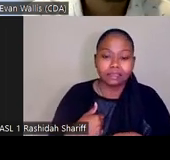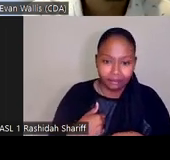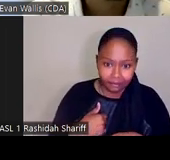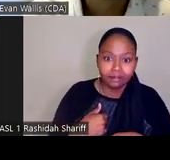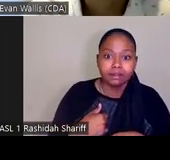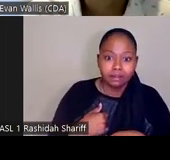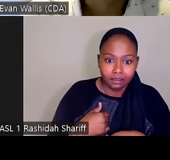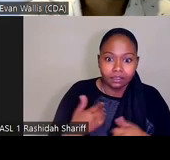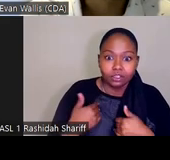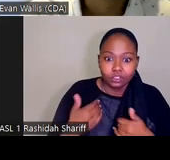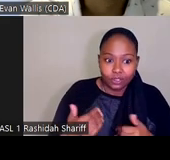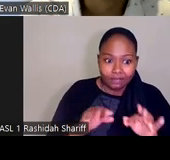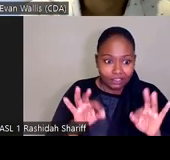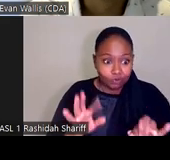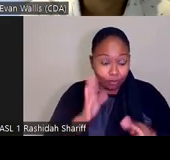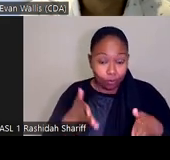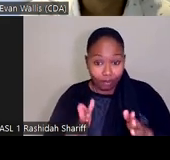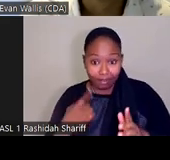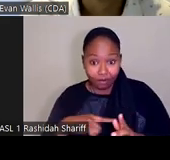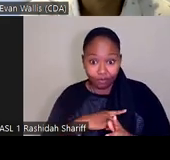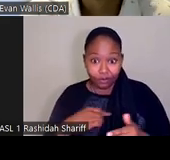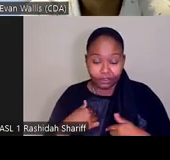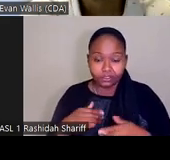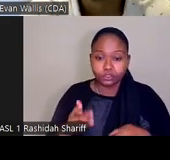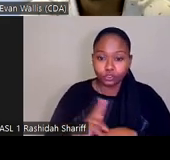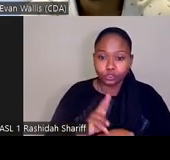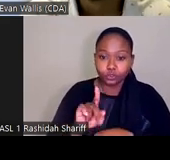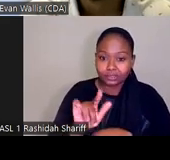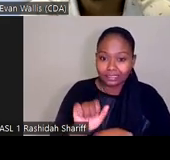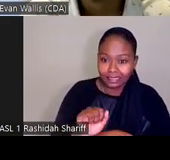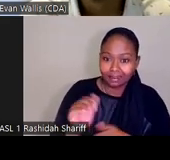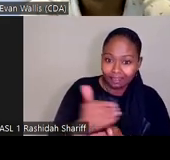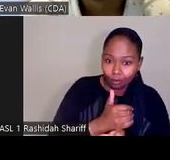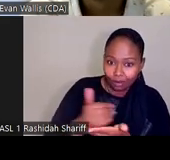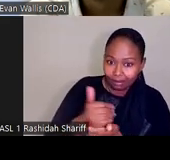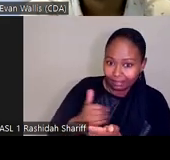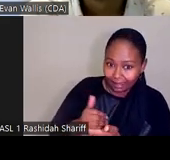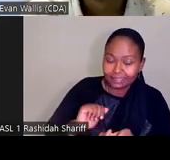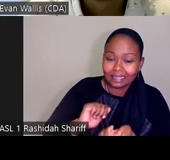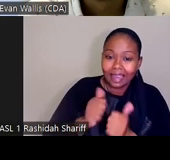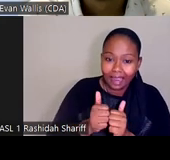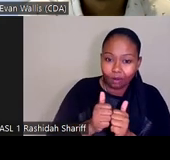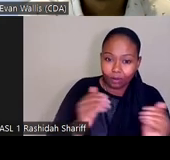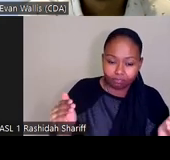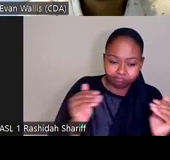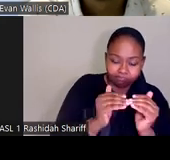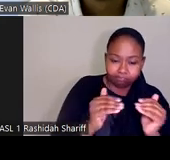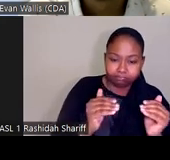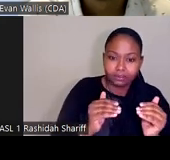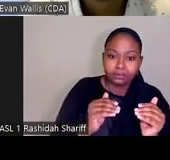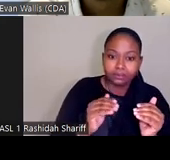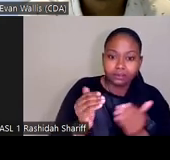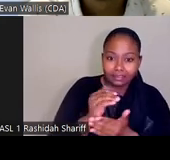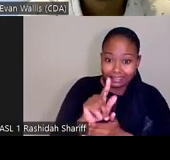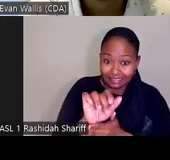towards this framework will allow for us to be consistent in what types of data we'd like to collect and how we quantify equity. And Evan will speak to the benefits of standardizing